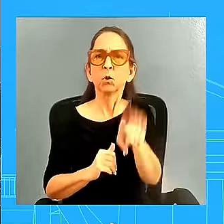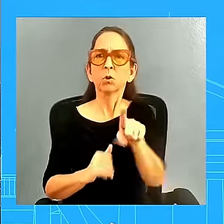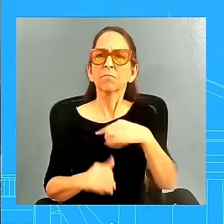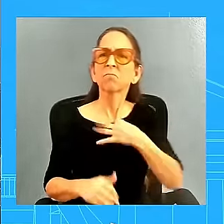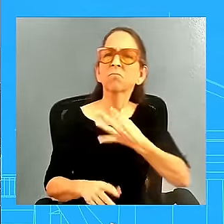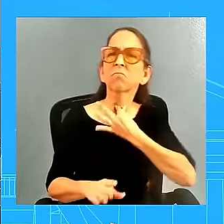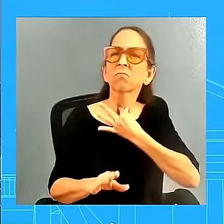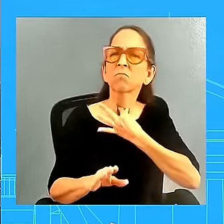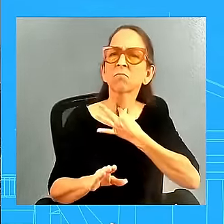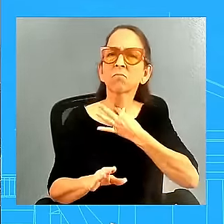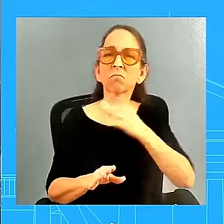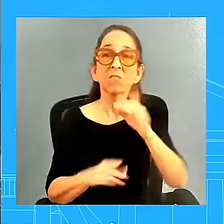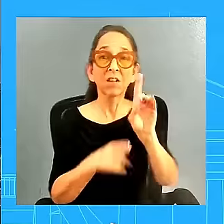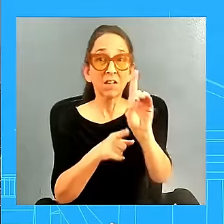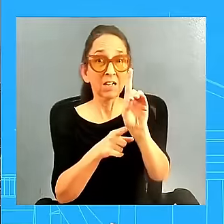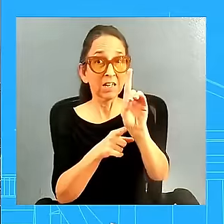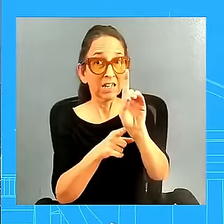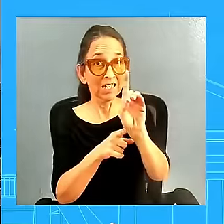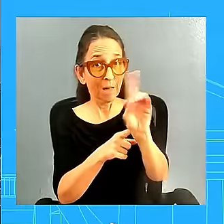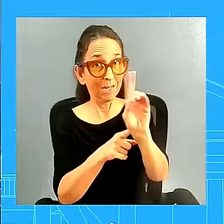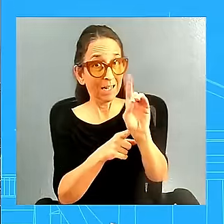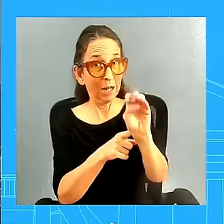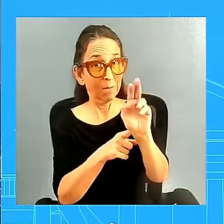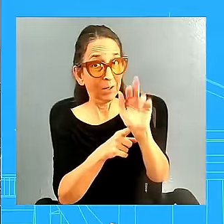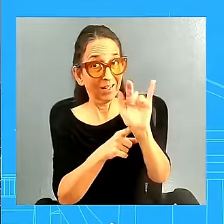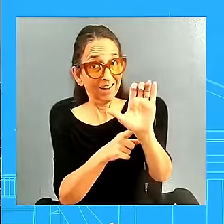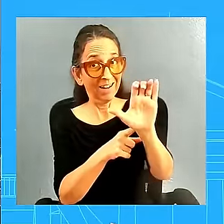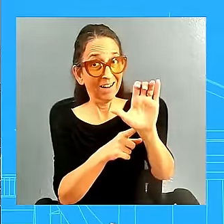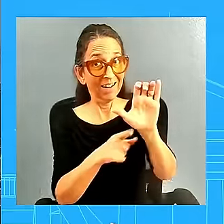and election day, the president's going to speak sort of more broadly about